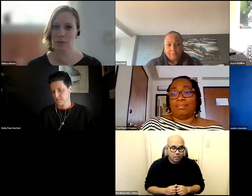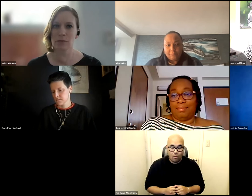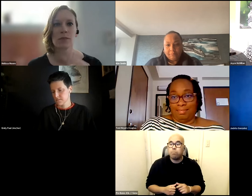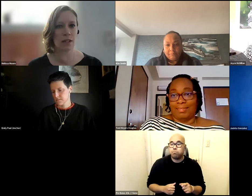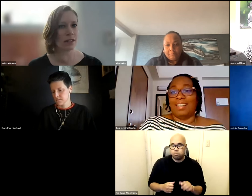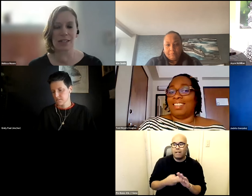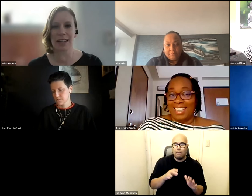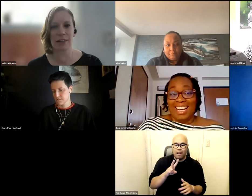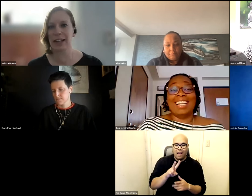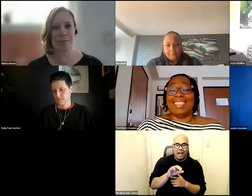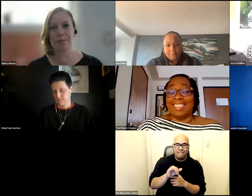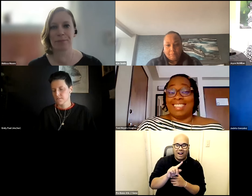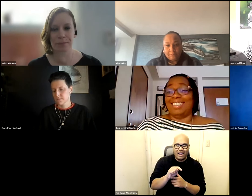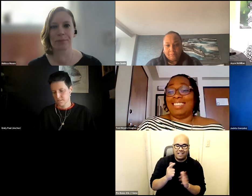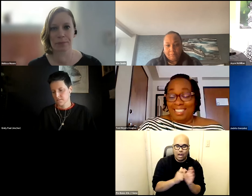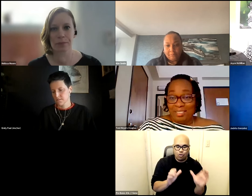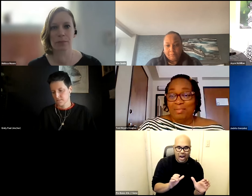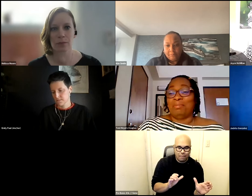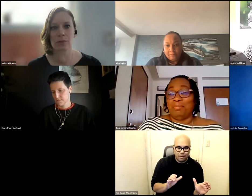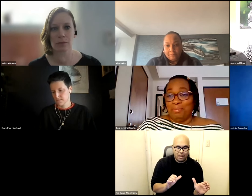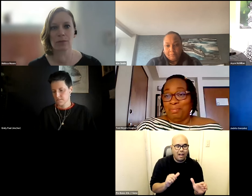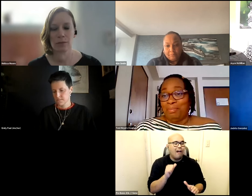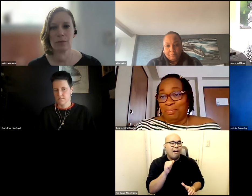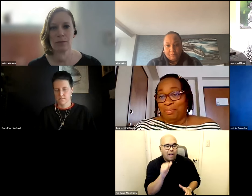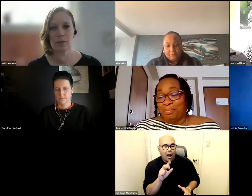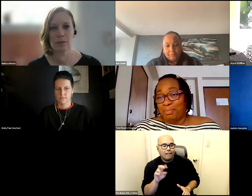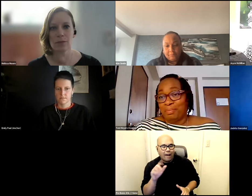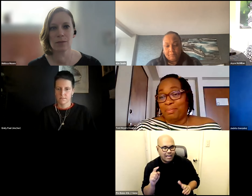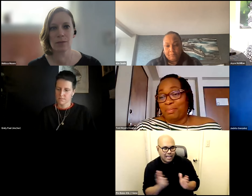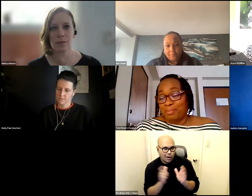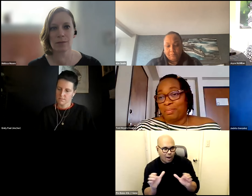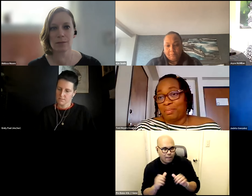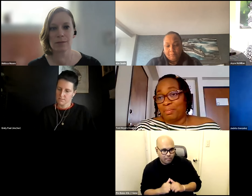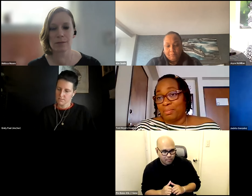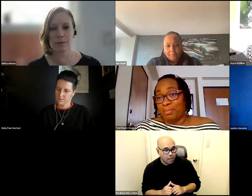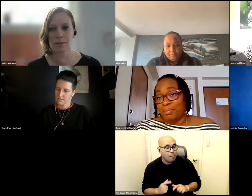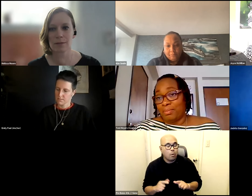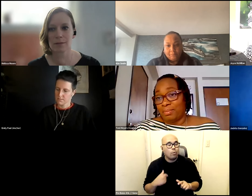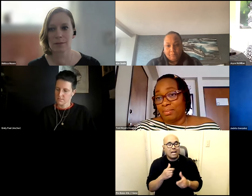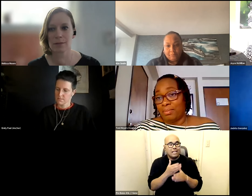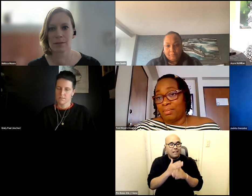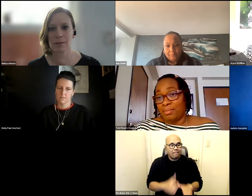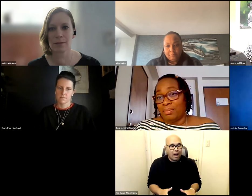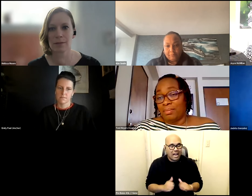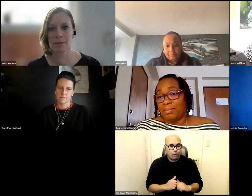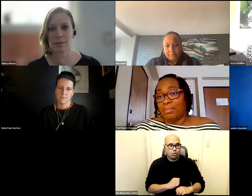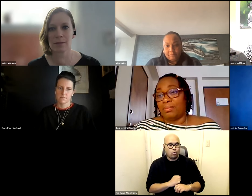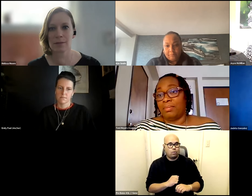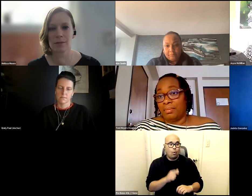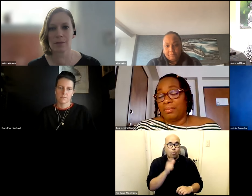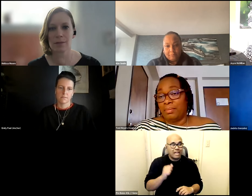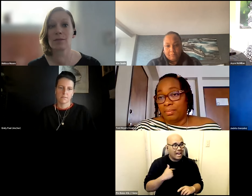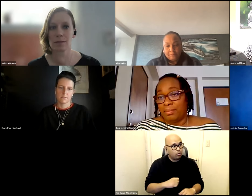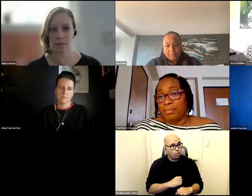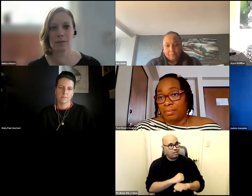-violent crime that's exactly right but but we're not divide we're not dividing it in a way is that i need to defend myself because you